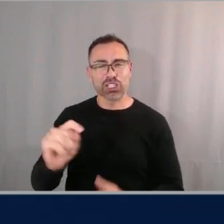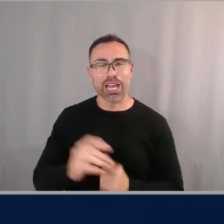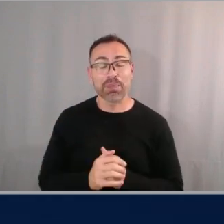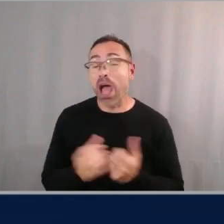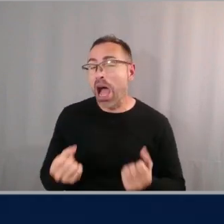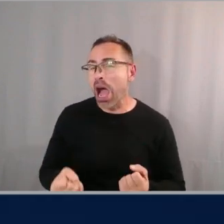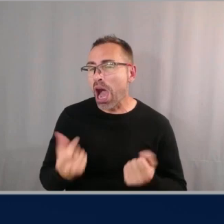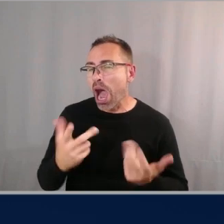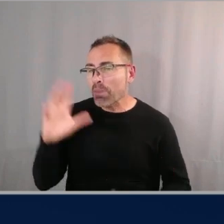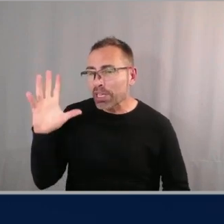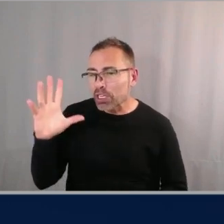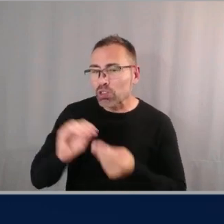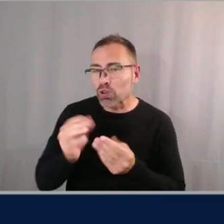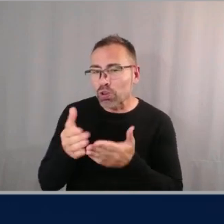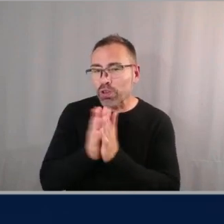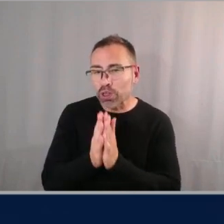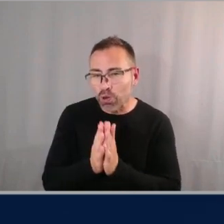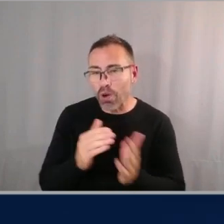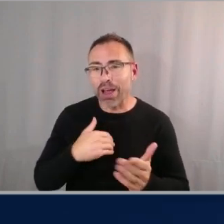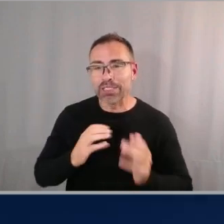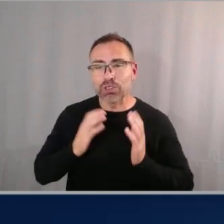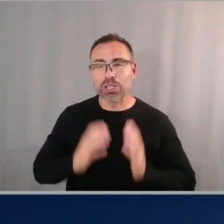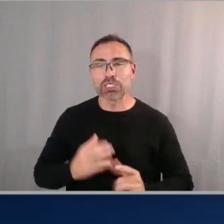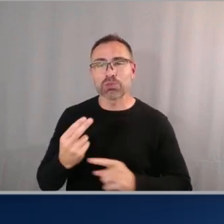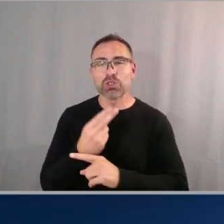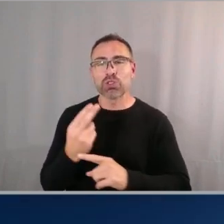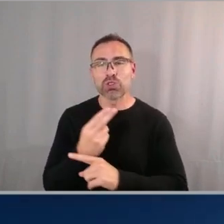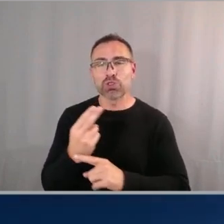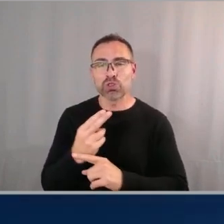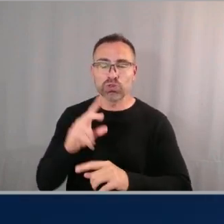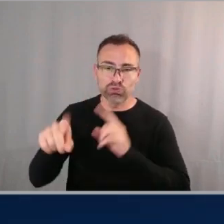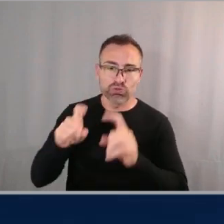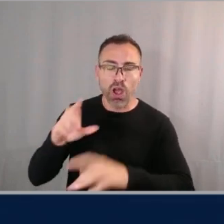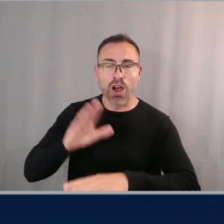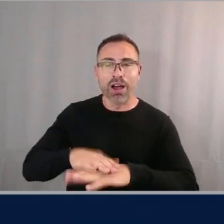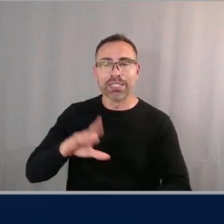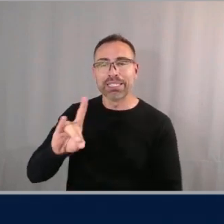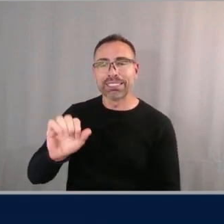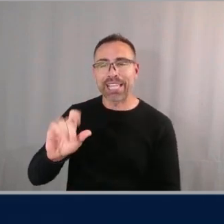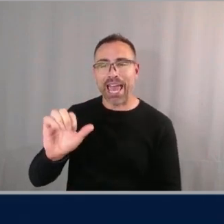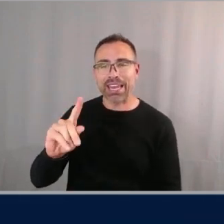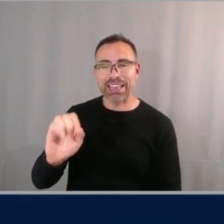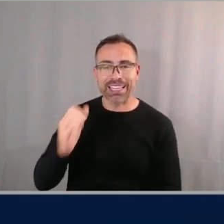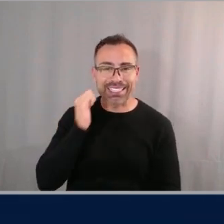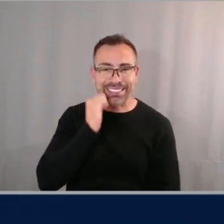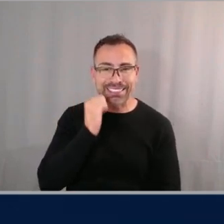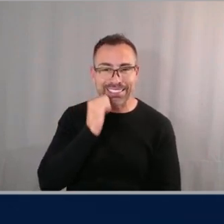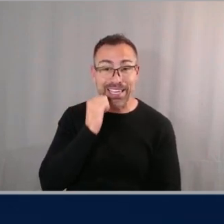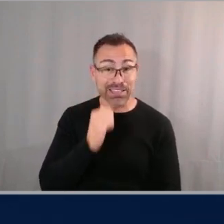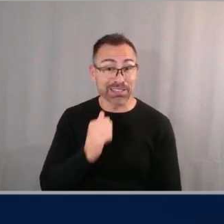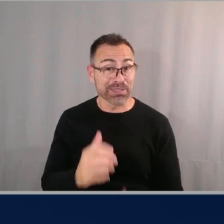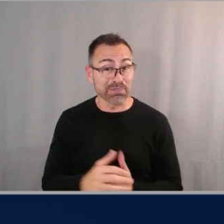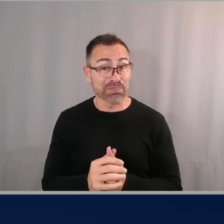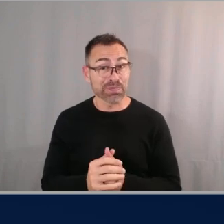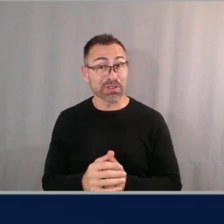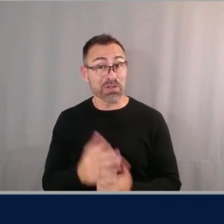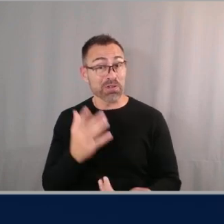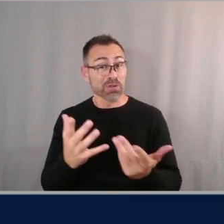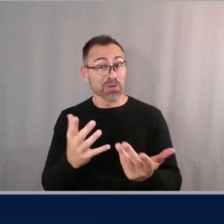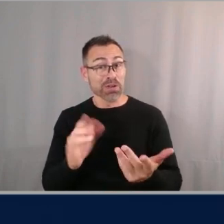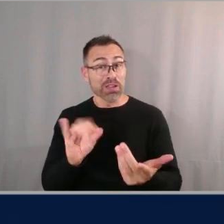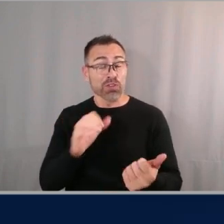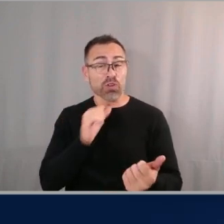do customers execute daily on S3 data lakes and I promise don't know the answer to this but odds are you probably do or at least have a good range so let us know